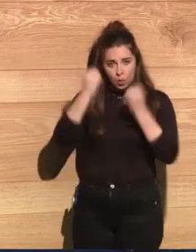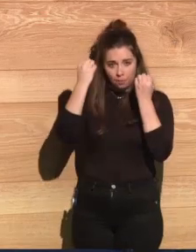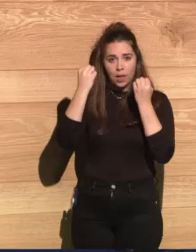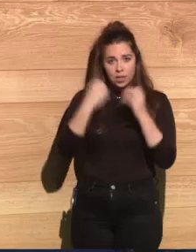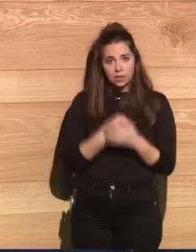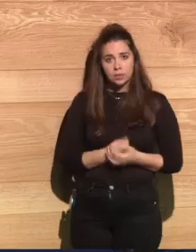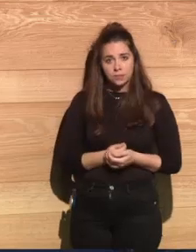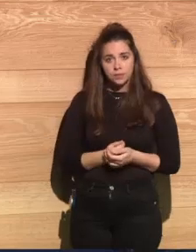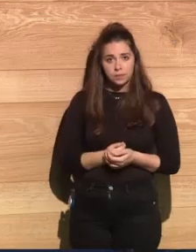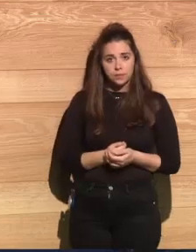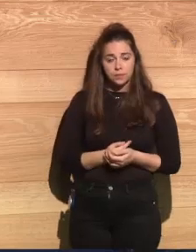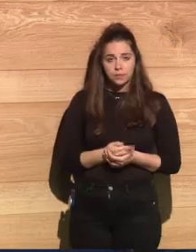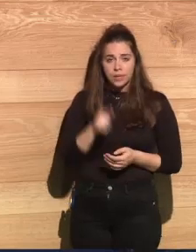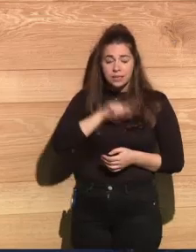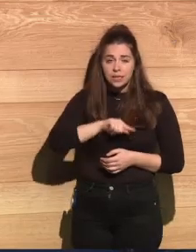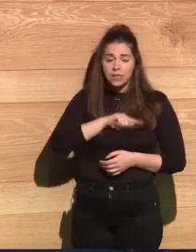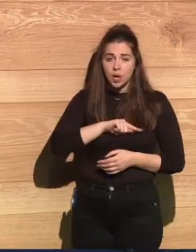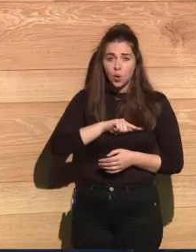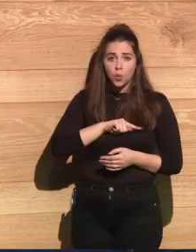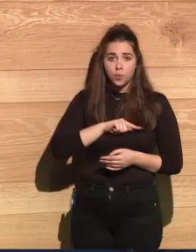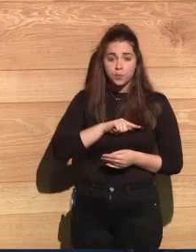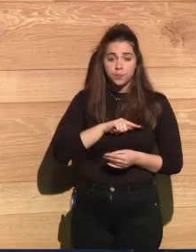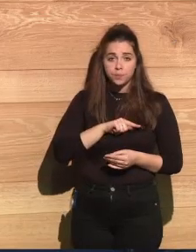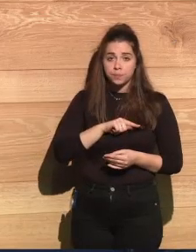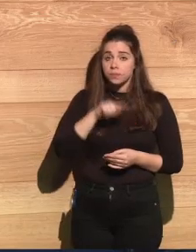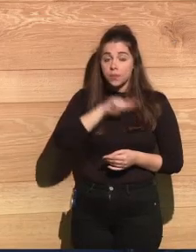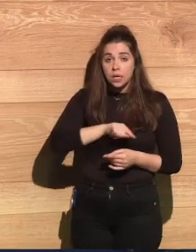but twice, treated as a guinea pig.